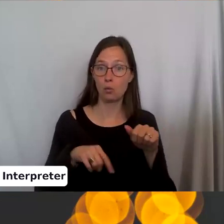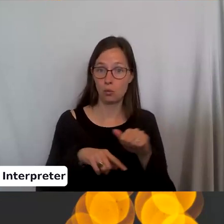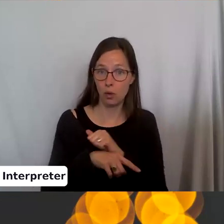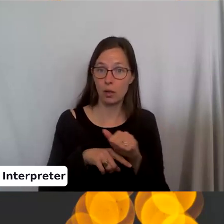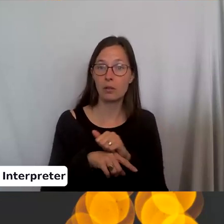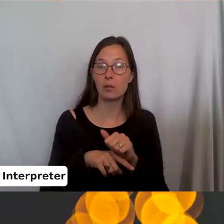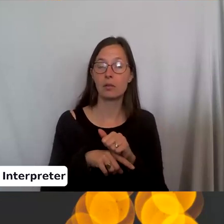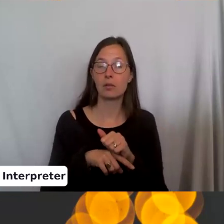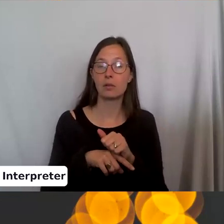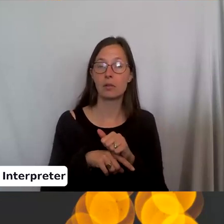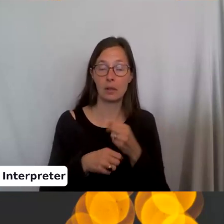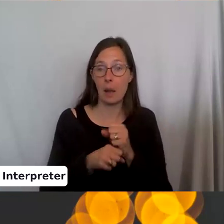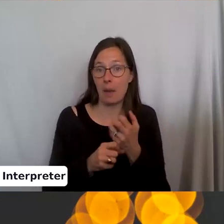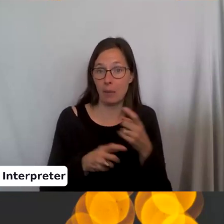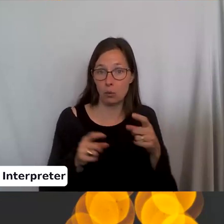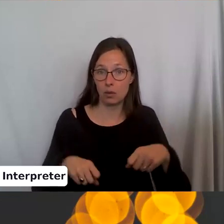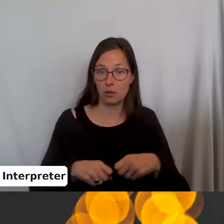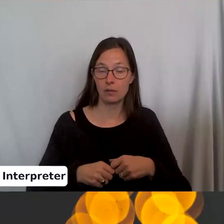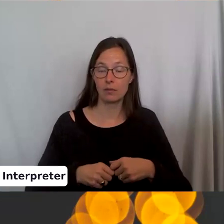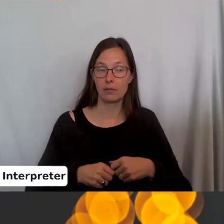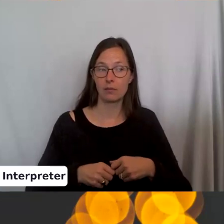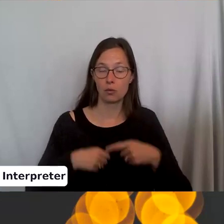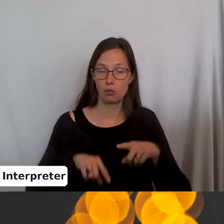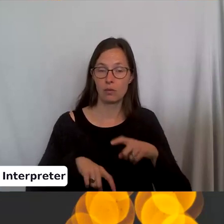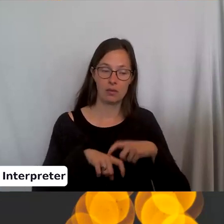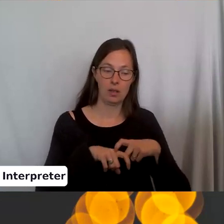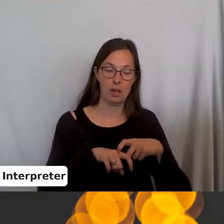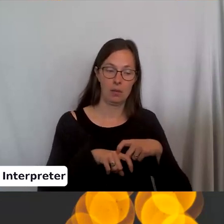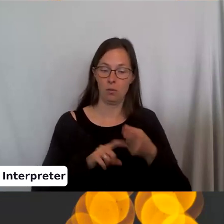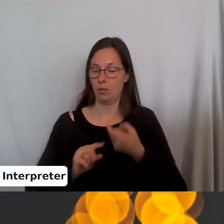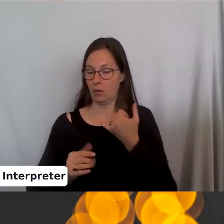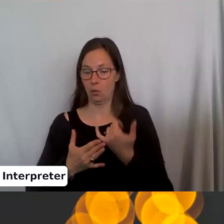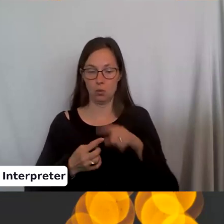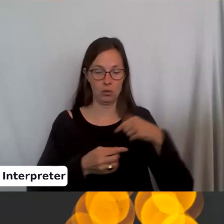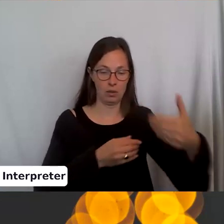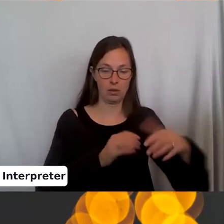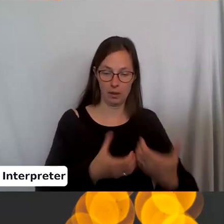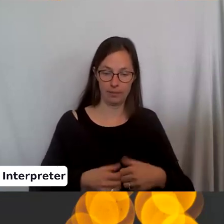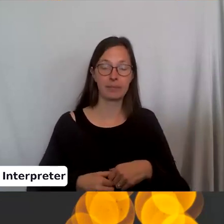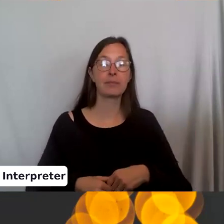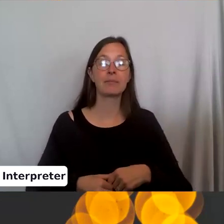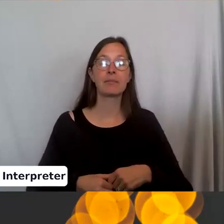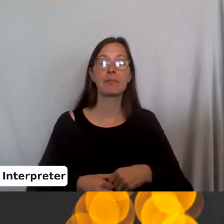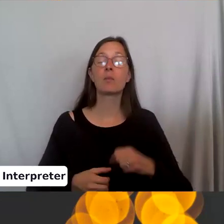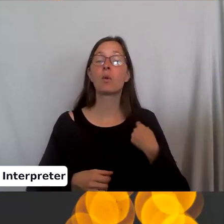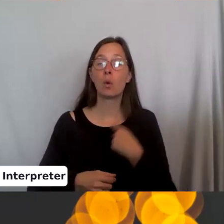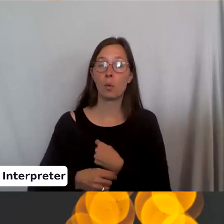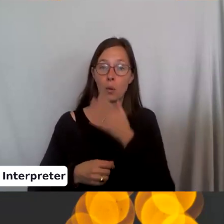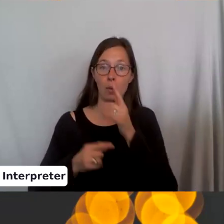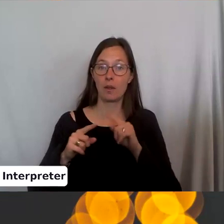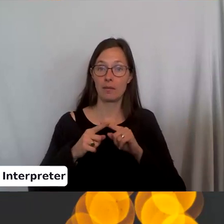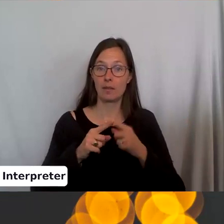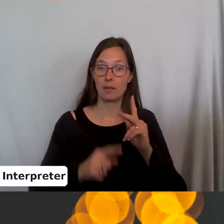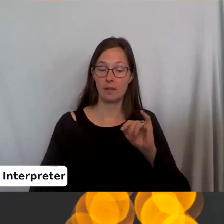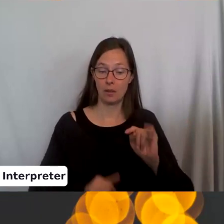your, make as much of this as you can in the, in the time between the next class. So we are going to knit the first stitch.